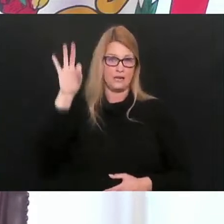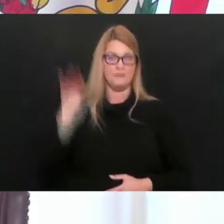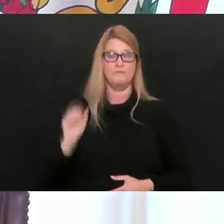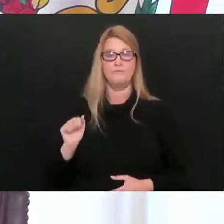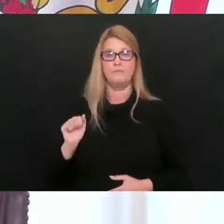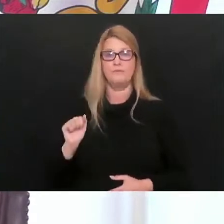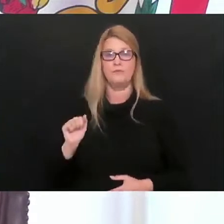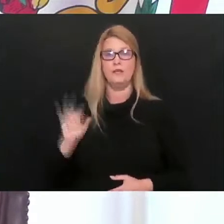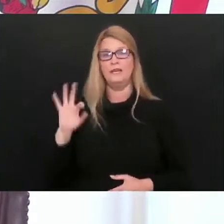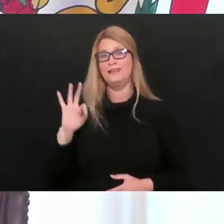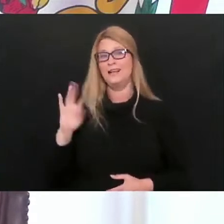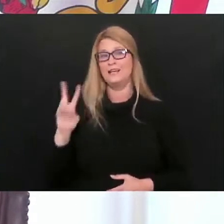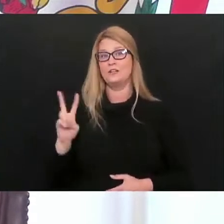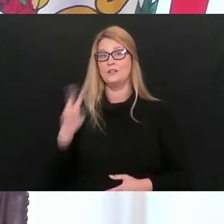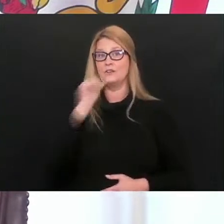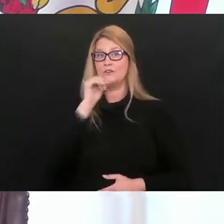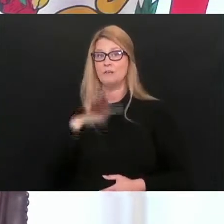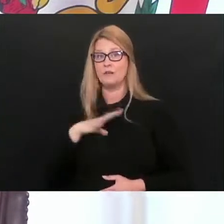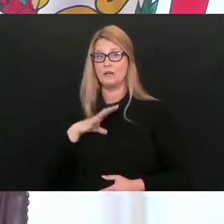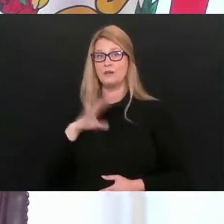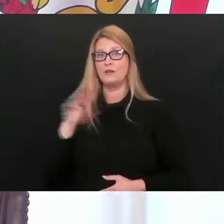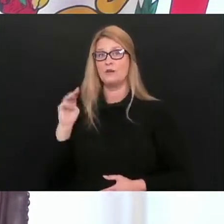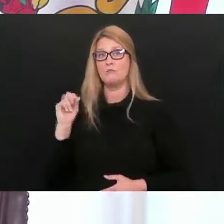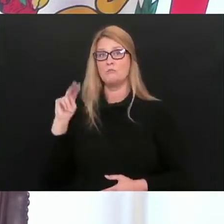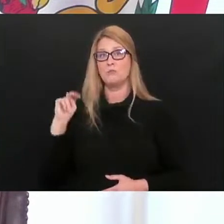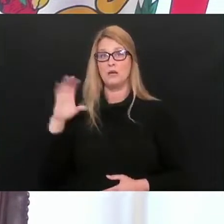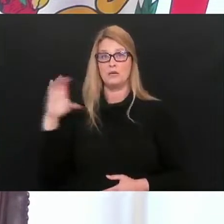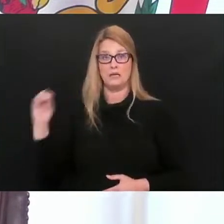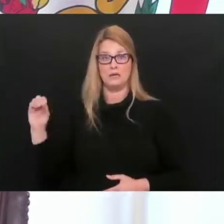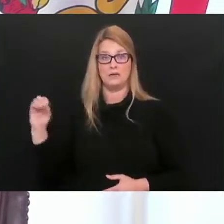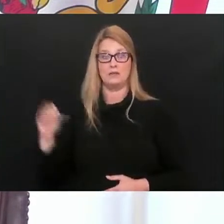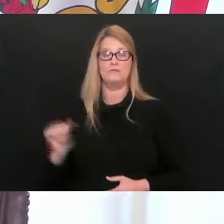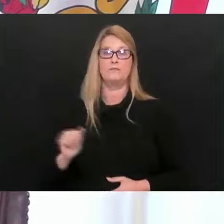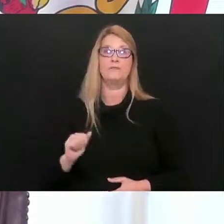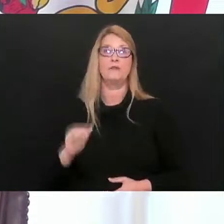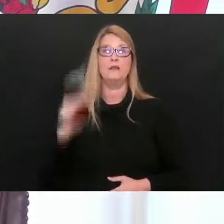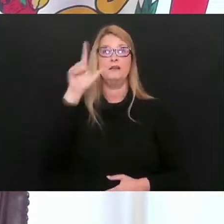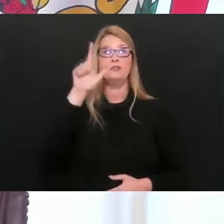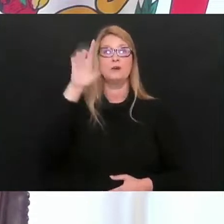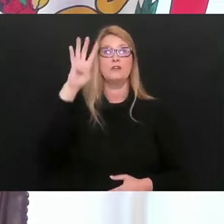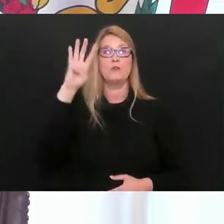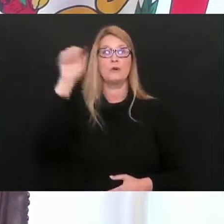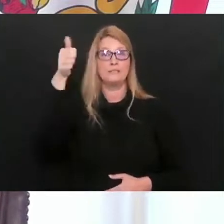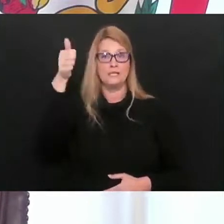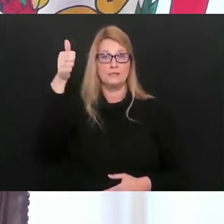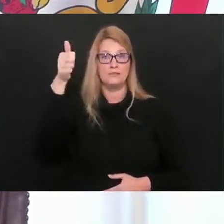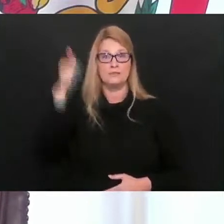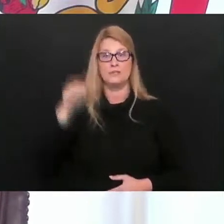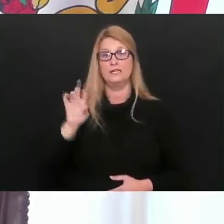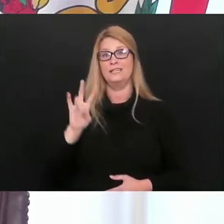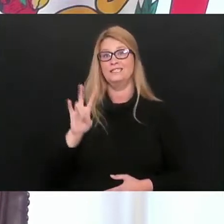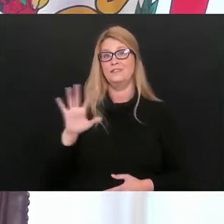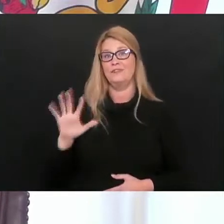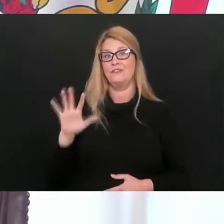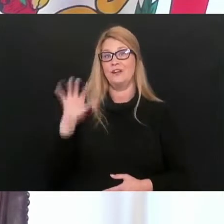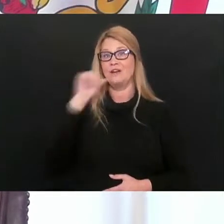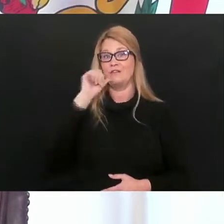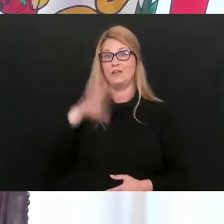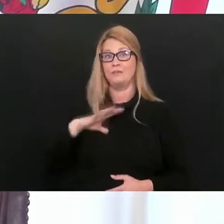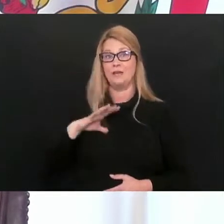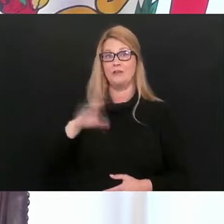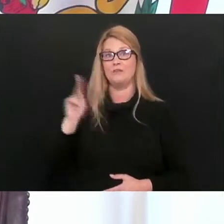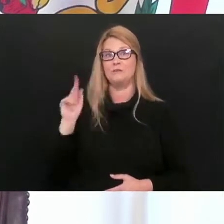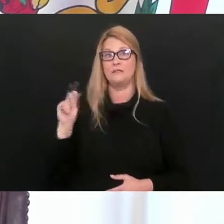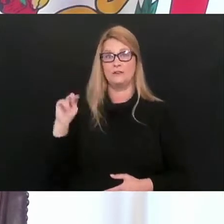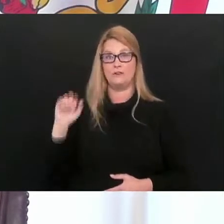is a 92-year-old female from Mongahalia County. Our 2,410th death is a 75-year-old female from